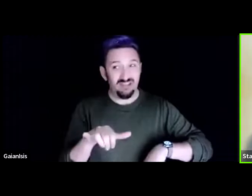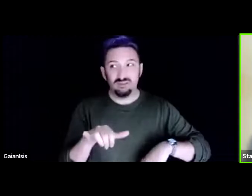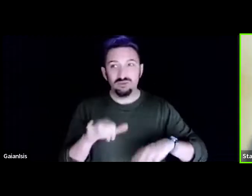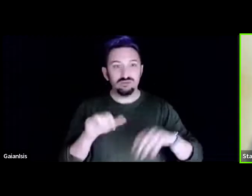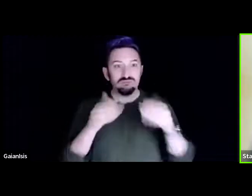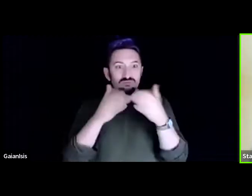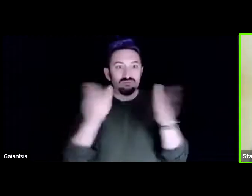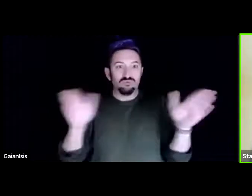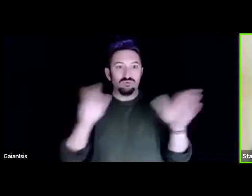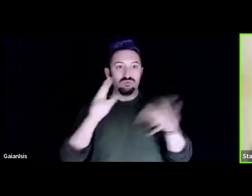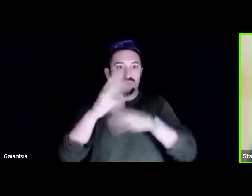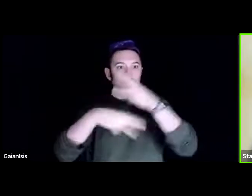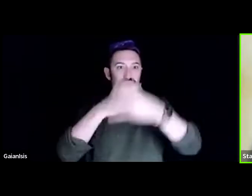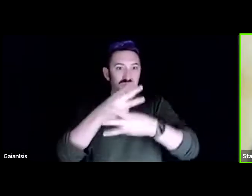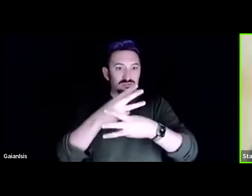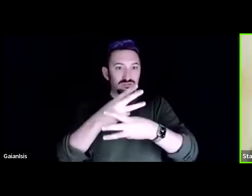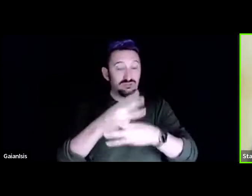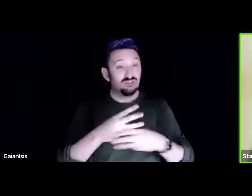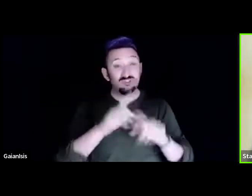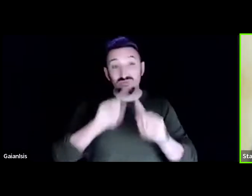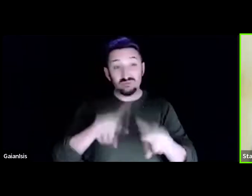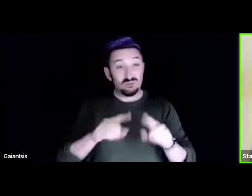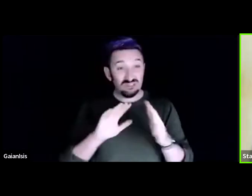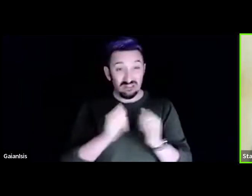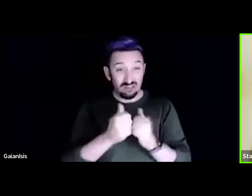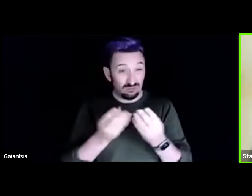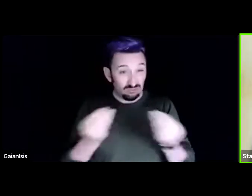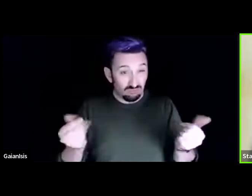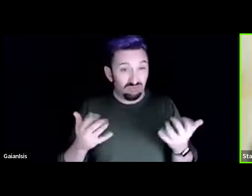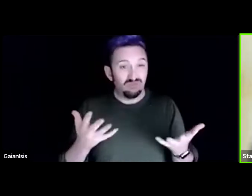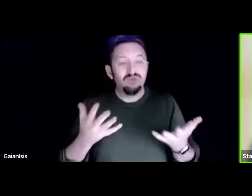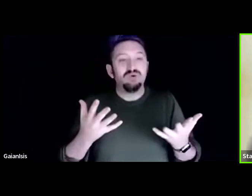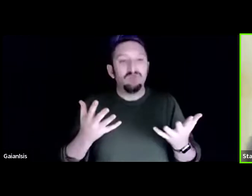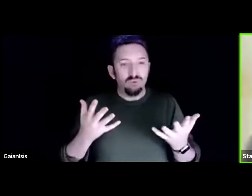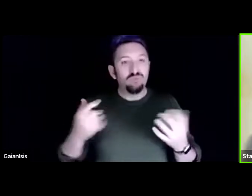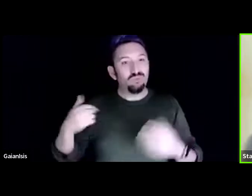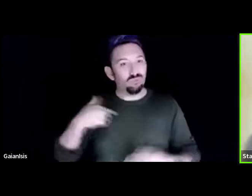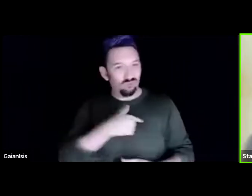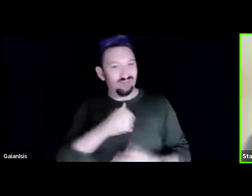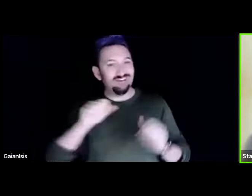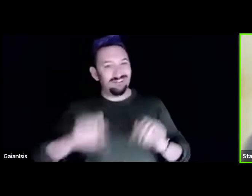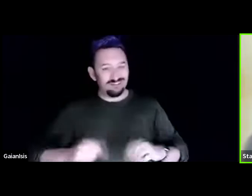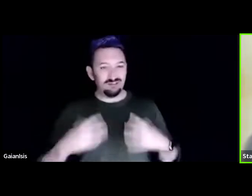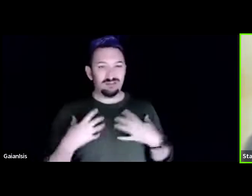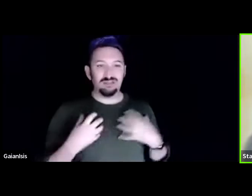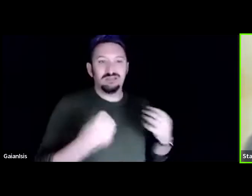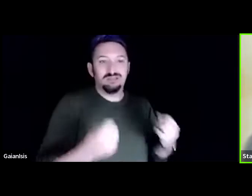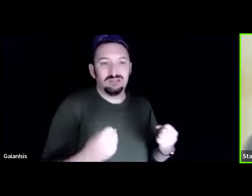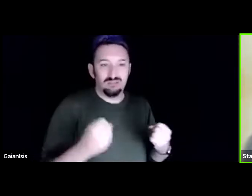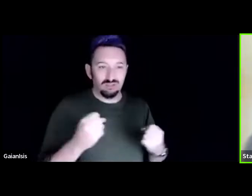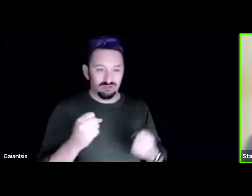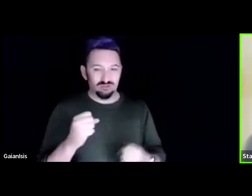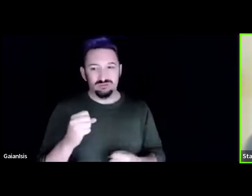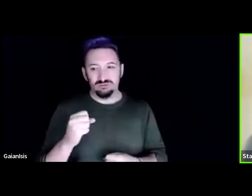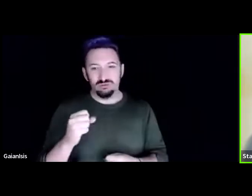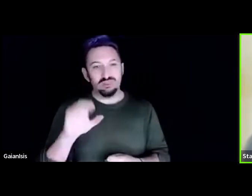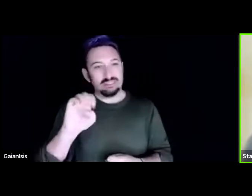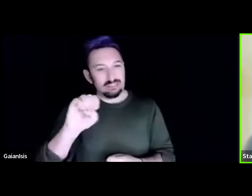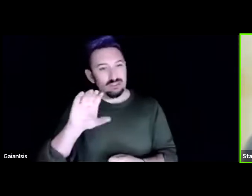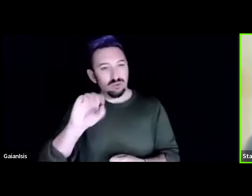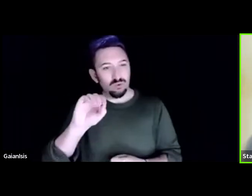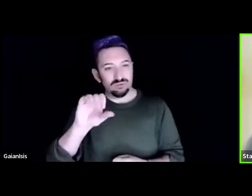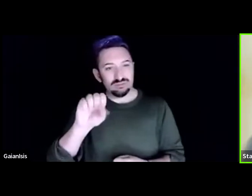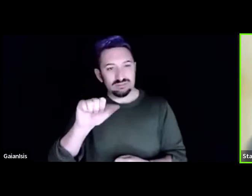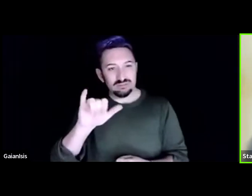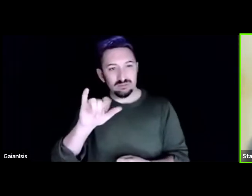positive thing is we actually know how to do ecosystem regeneration. That's a lot of the solutions.